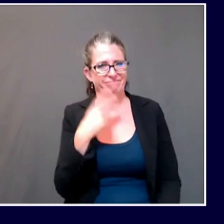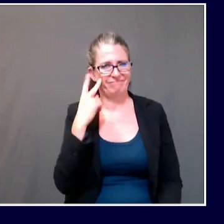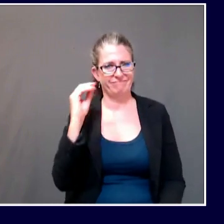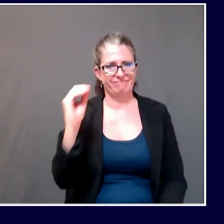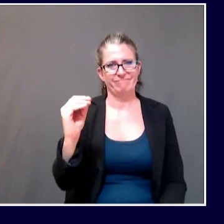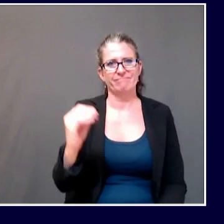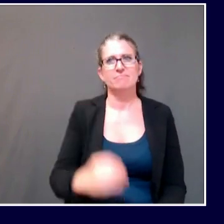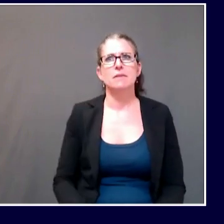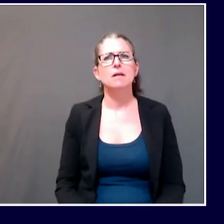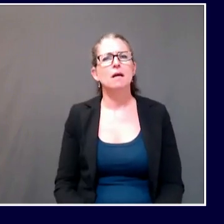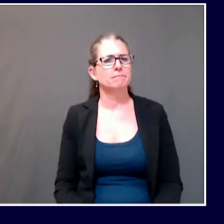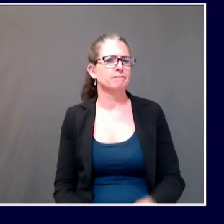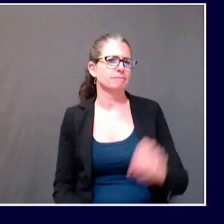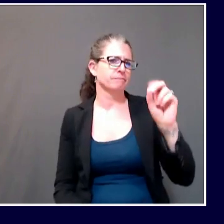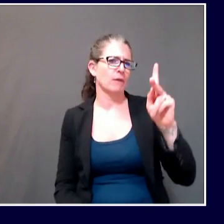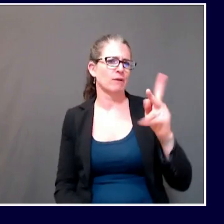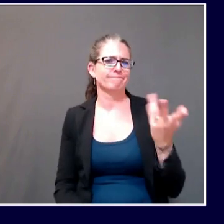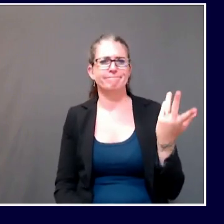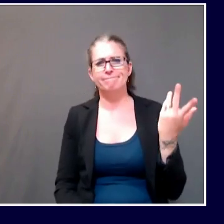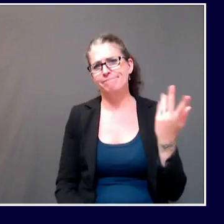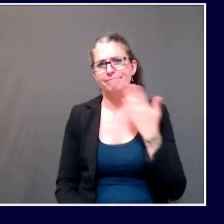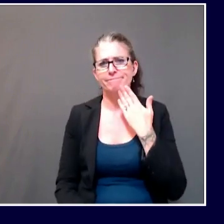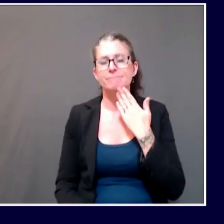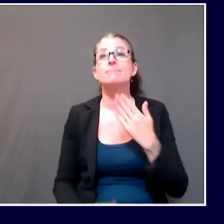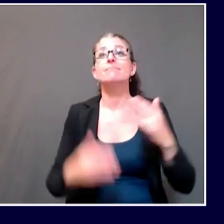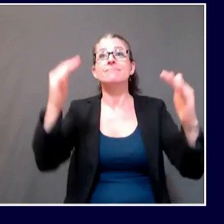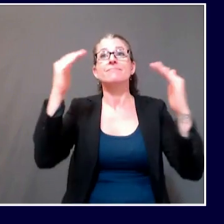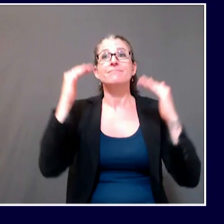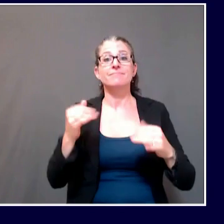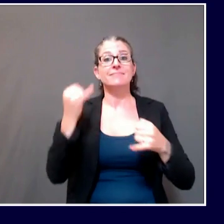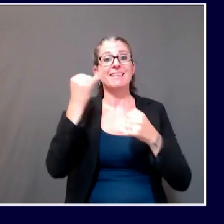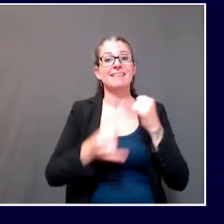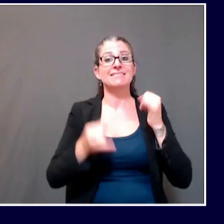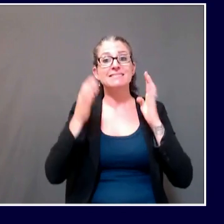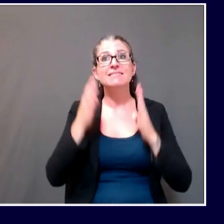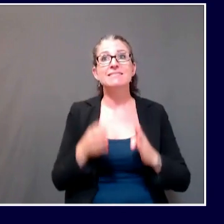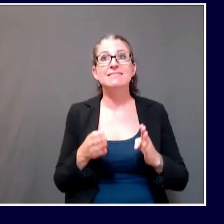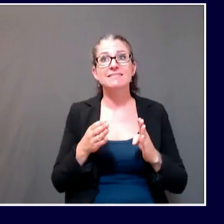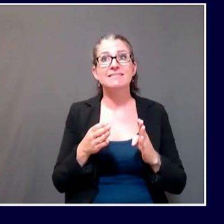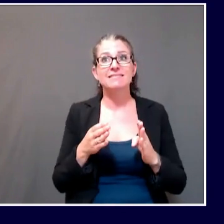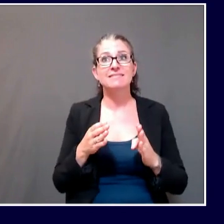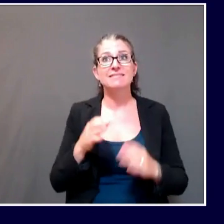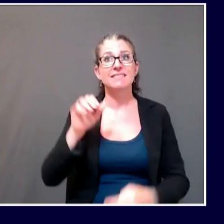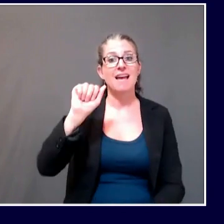And the final question for the afternoon goes to Allison Ross at WMTW.